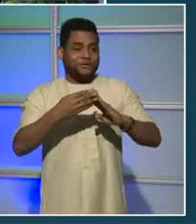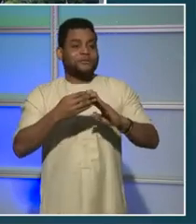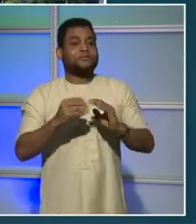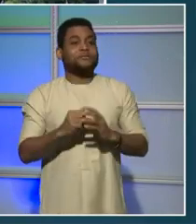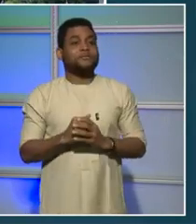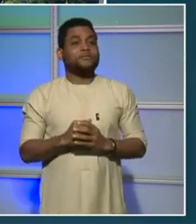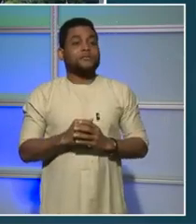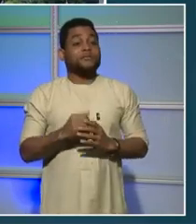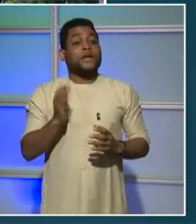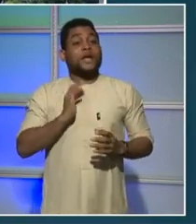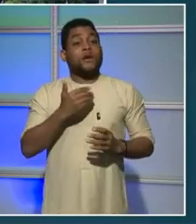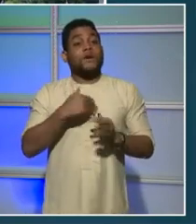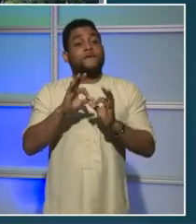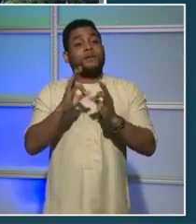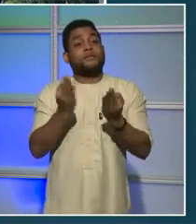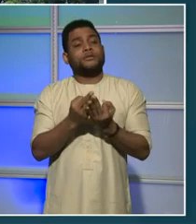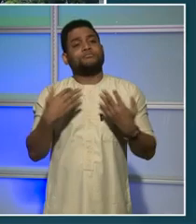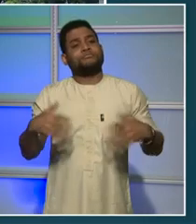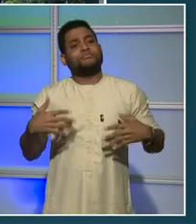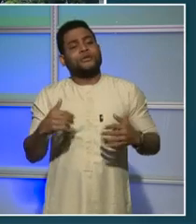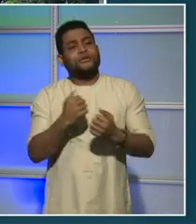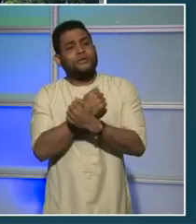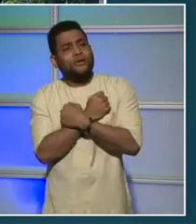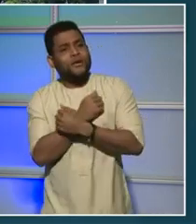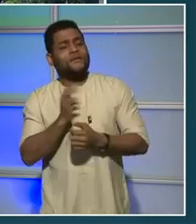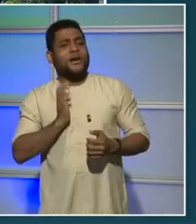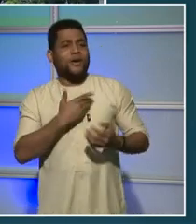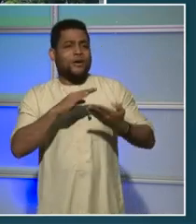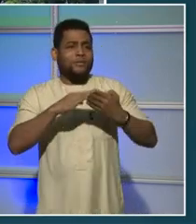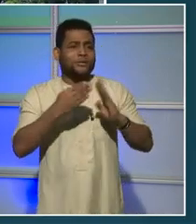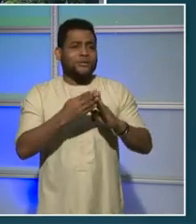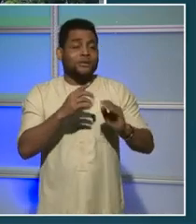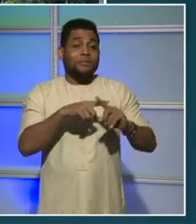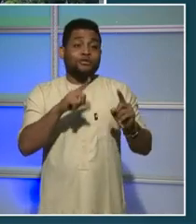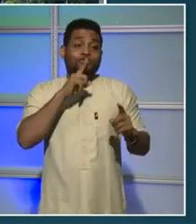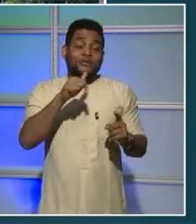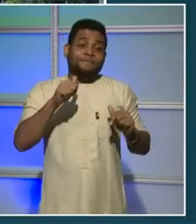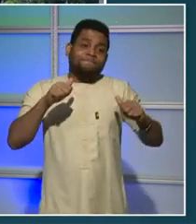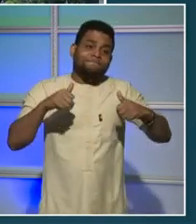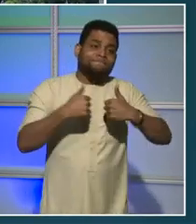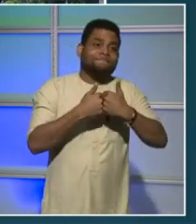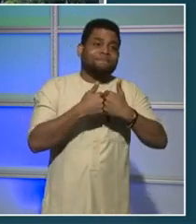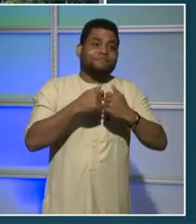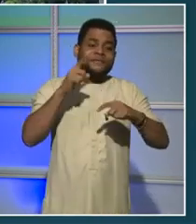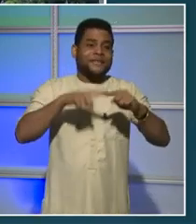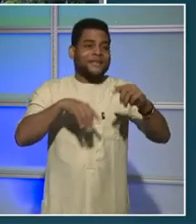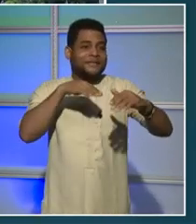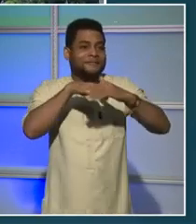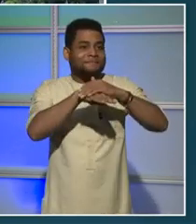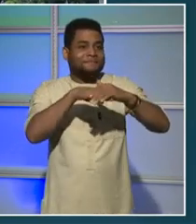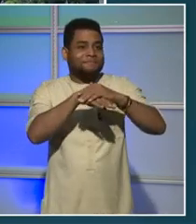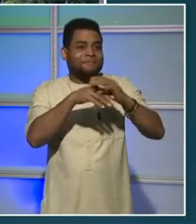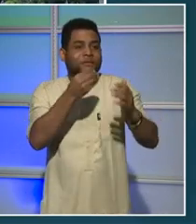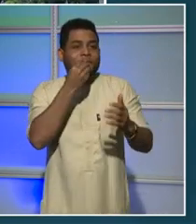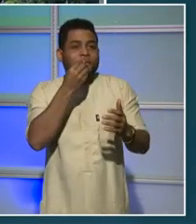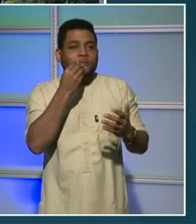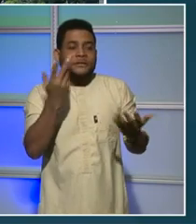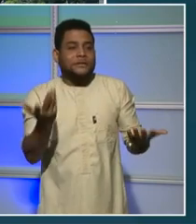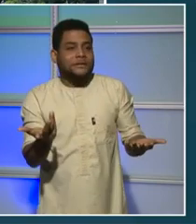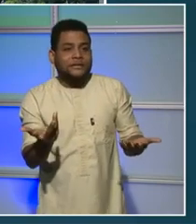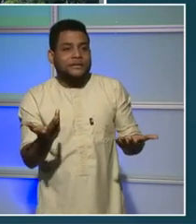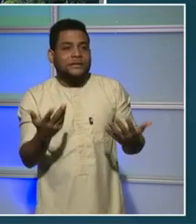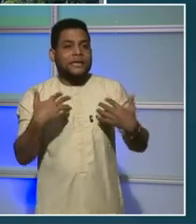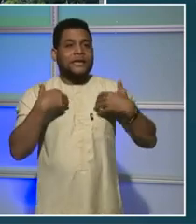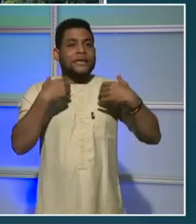it's been challenging for them to find access to high-quality, healthy food sources. Are there any plans to increase healthy food sources